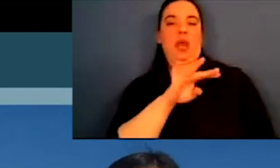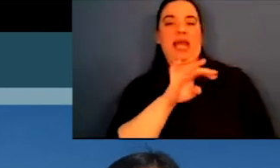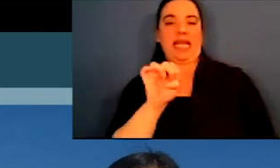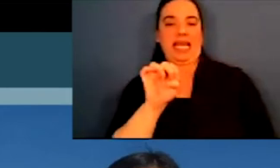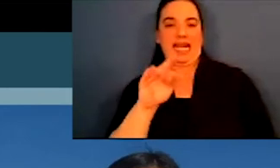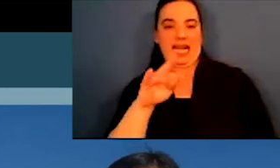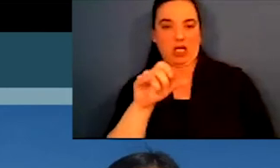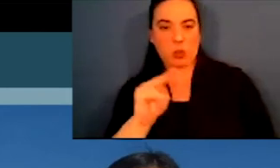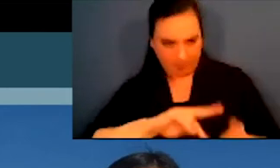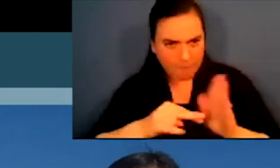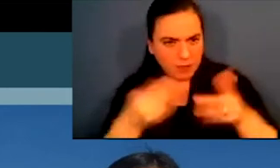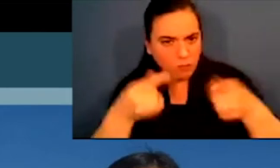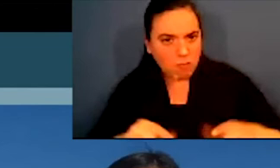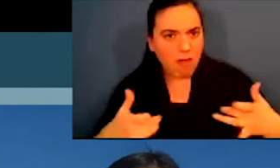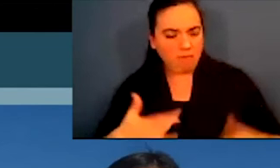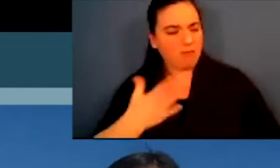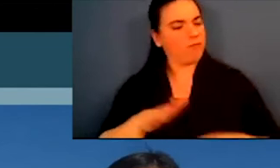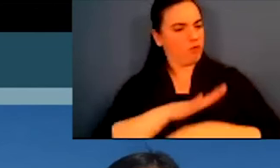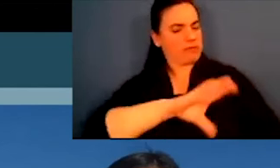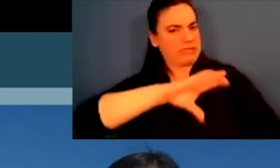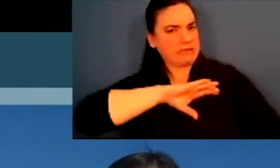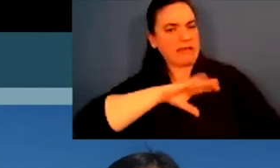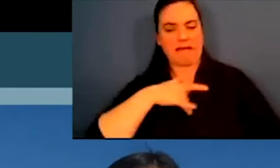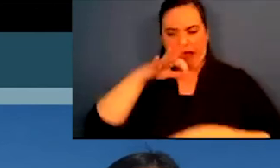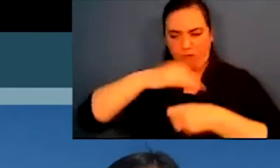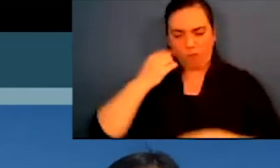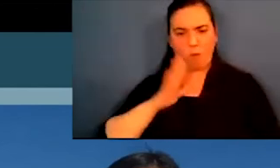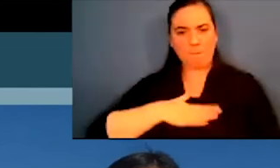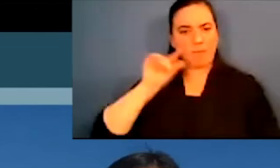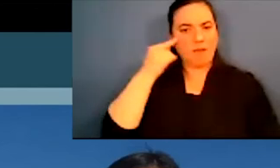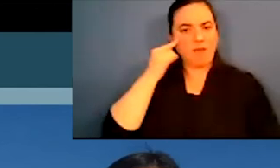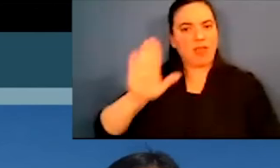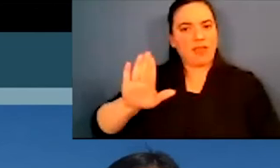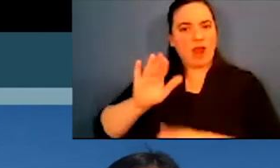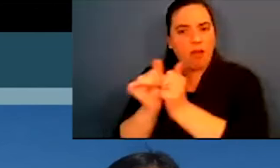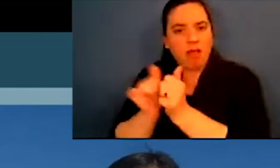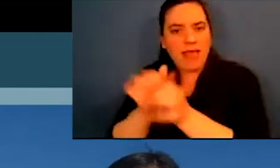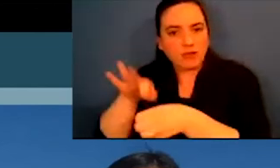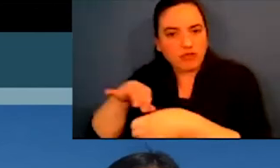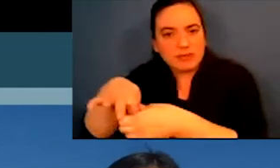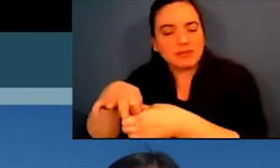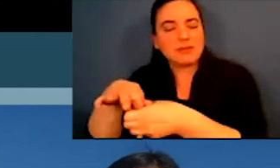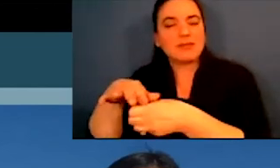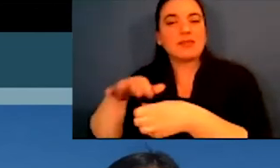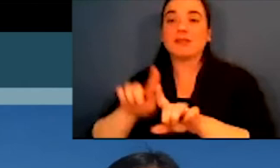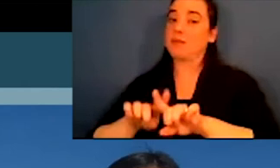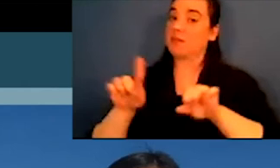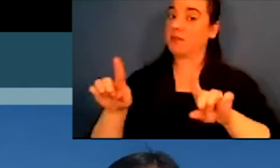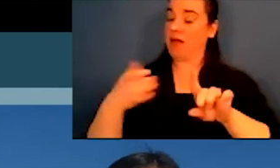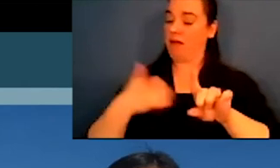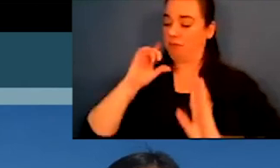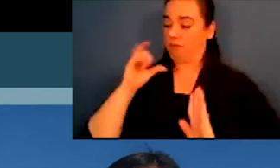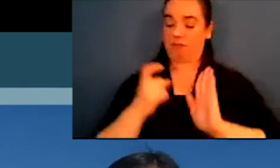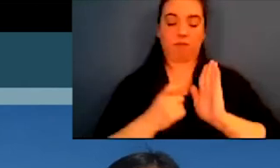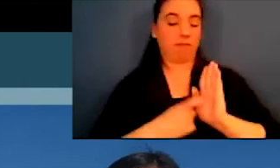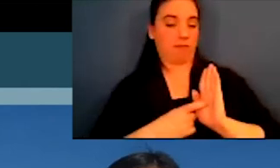when I say that I'm a citizen of the Cherokee Nation of Oklahoma, it means that I am a citizen and I have all of the full rights, I vote in my